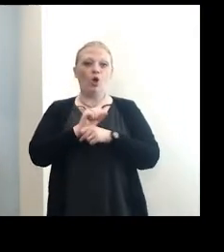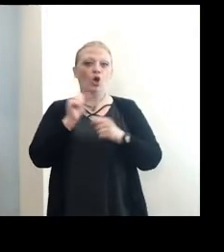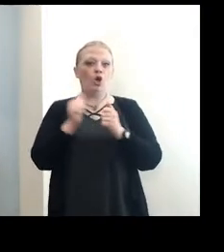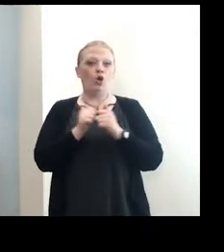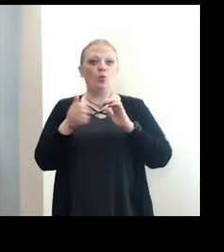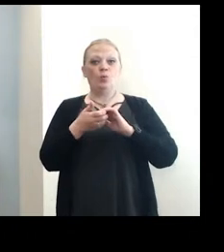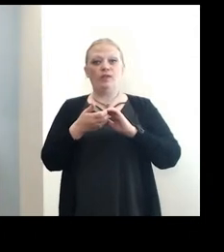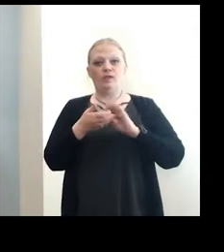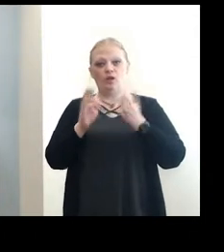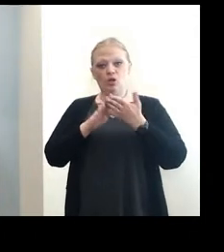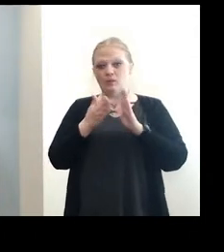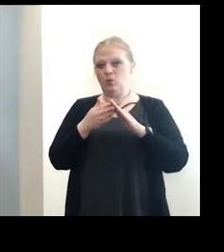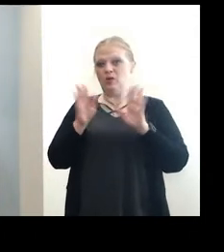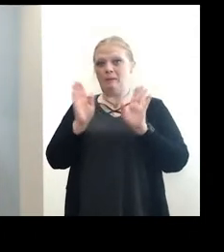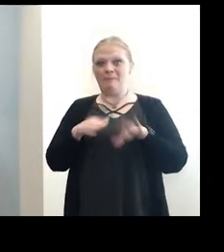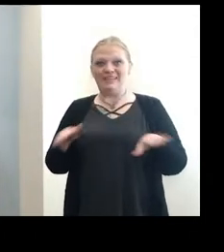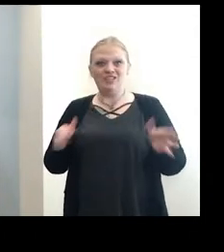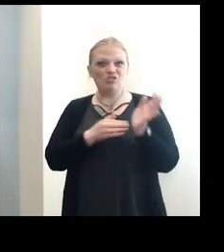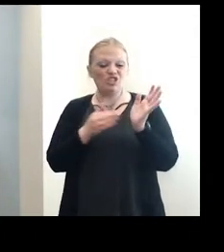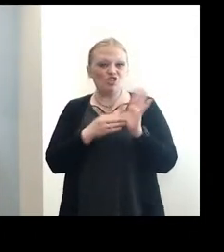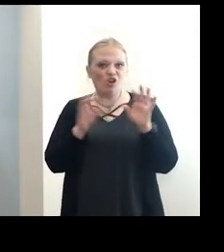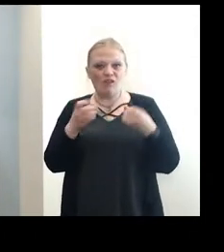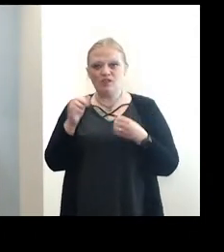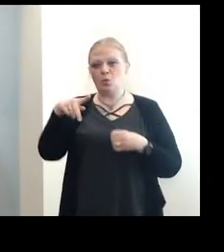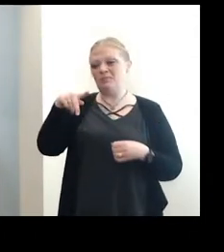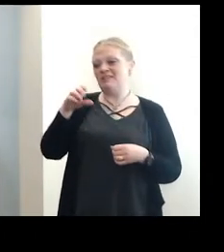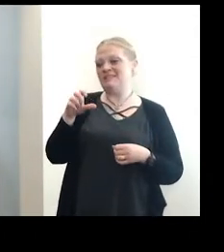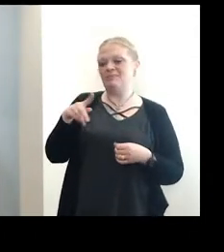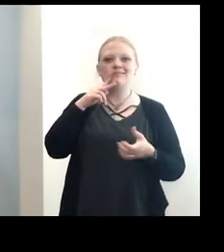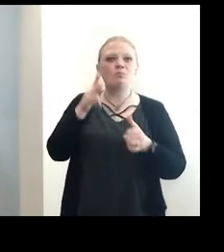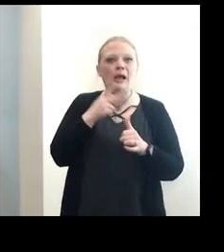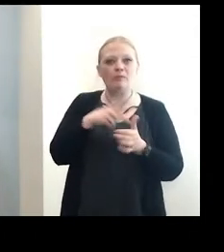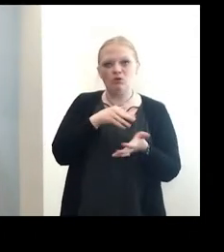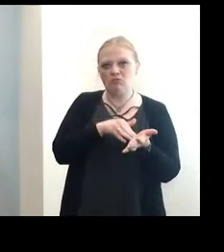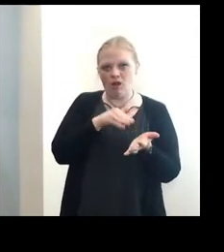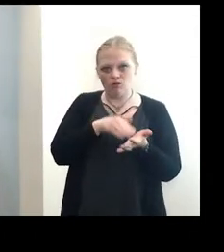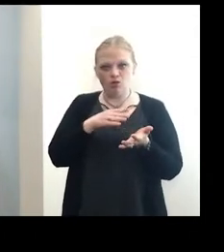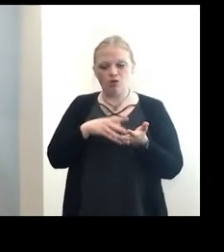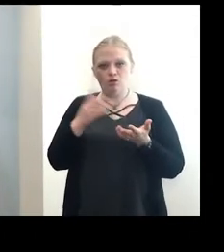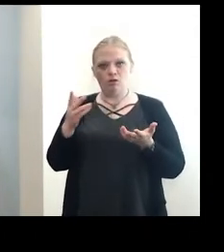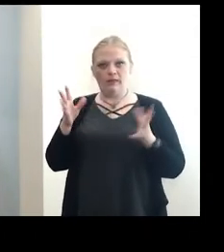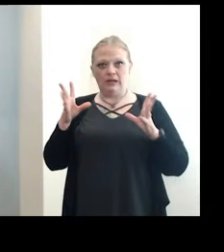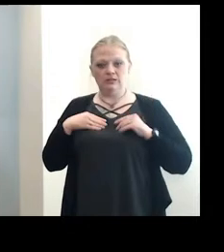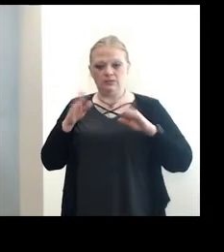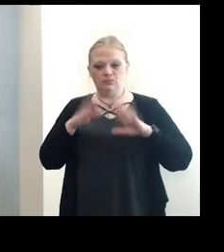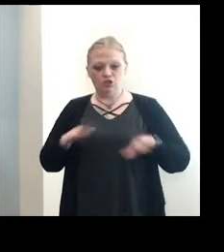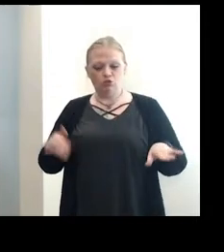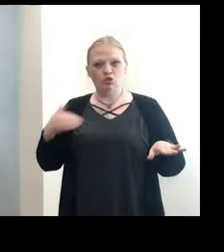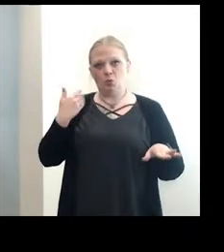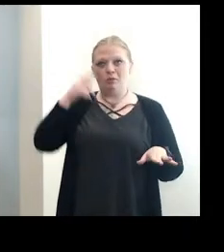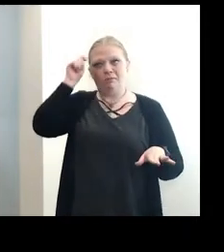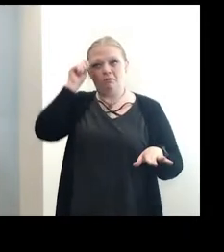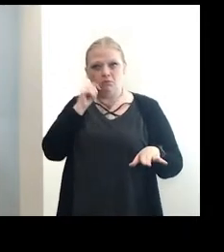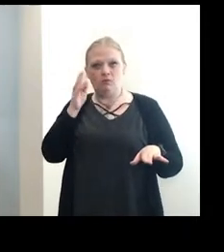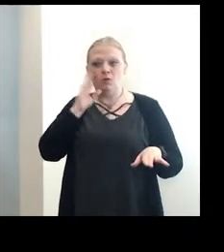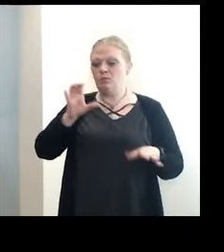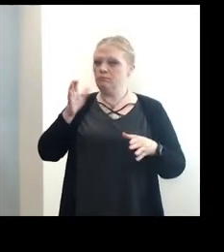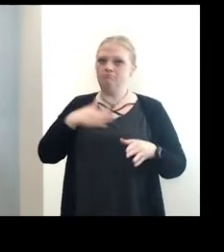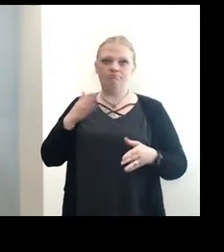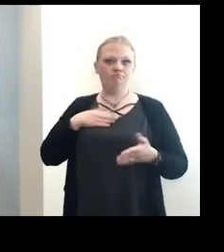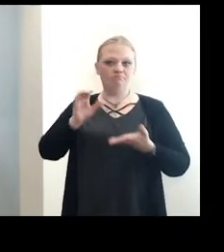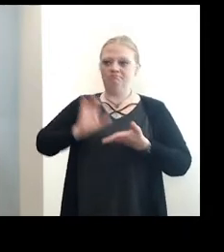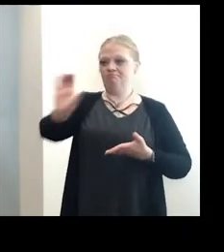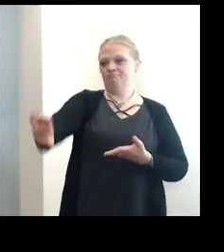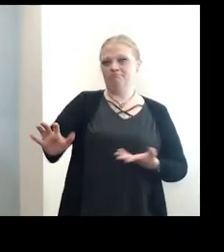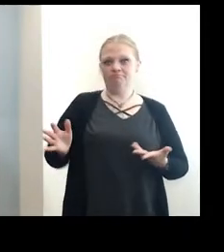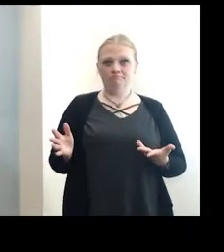community pediatrician's office or any primary care office that sees adolescents. And we are gladly giving them Pfizer vaccines so they can